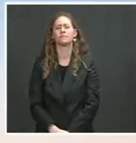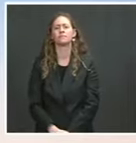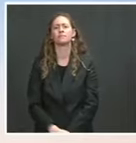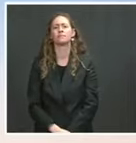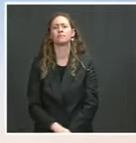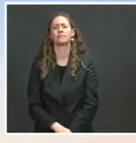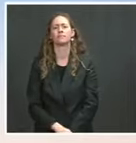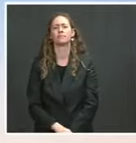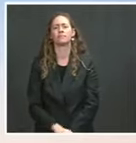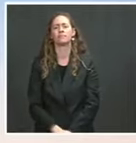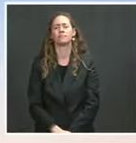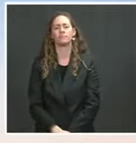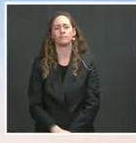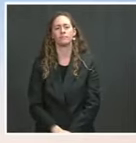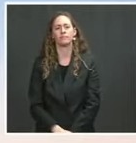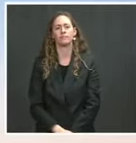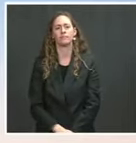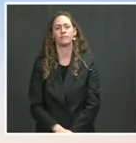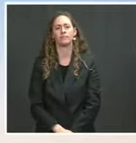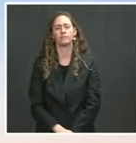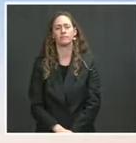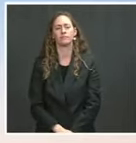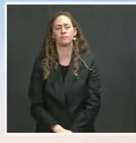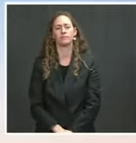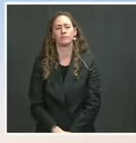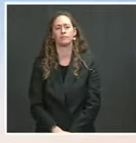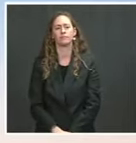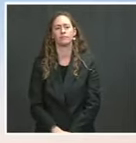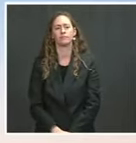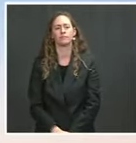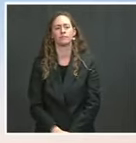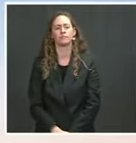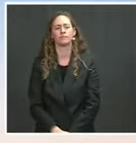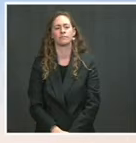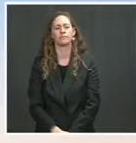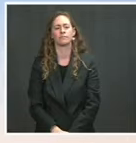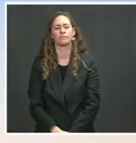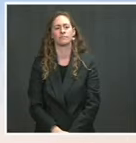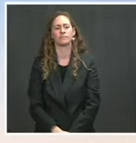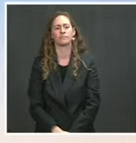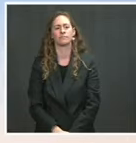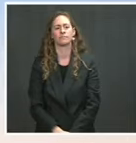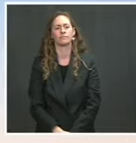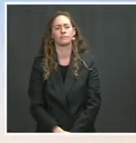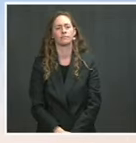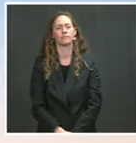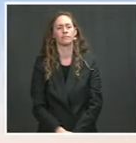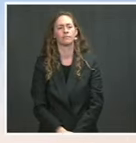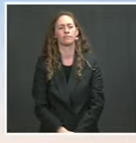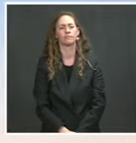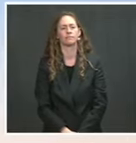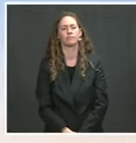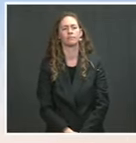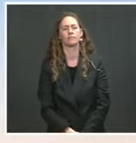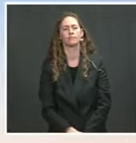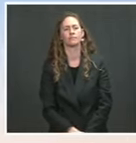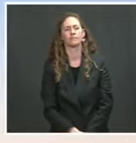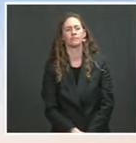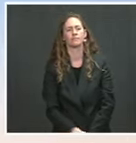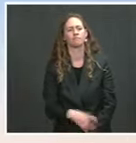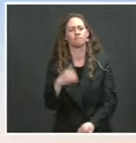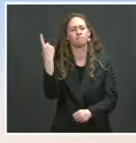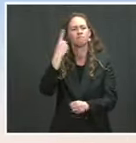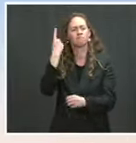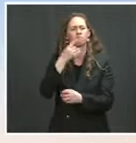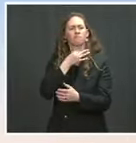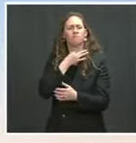started in Jerusalem. What is President Biden position on East Jerusalem? Is East Jerusalem on the table when the